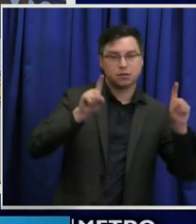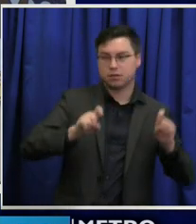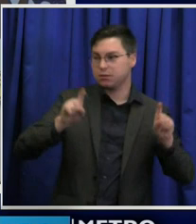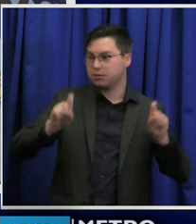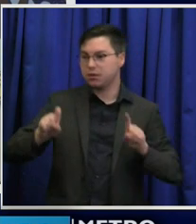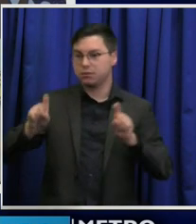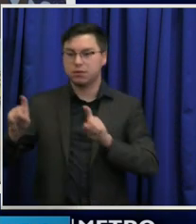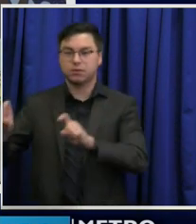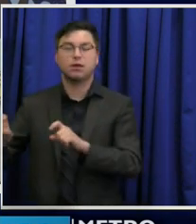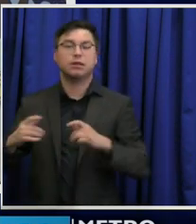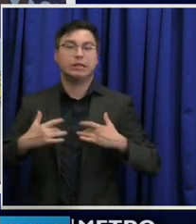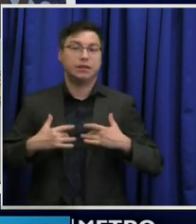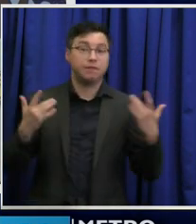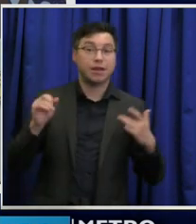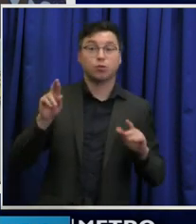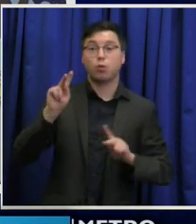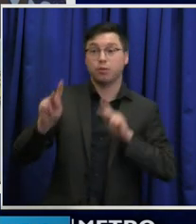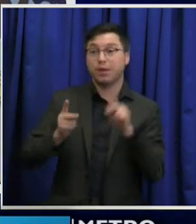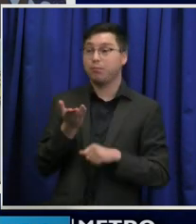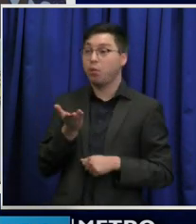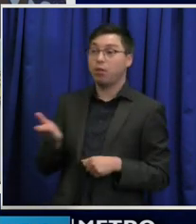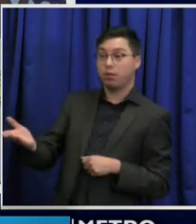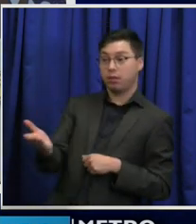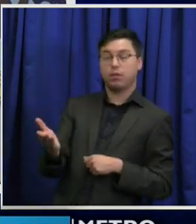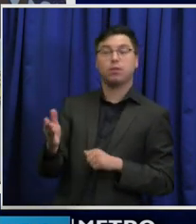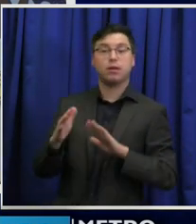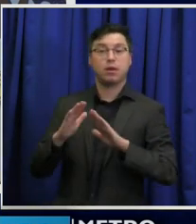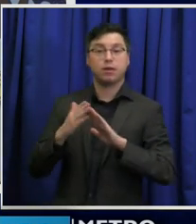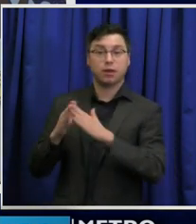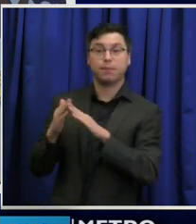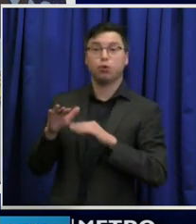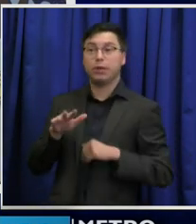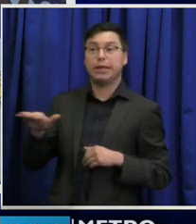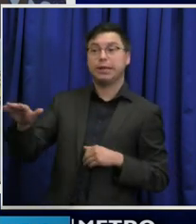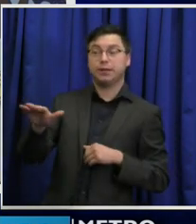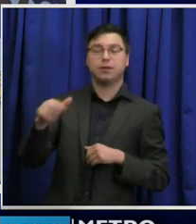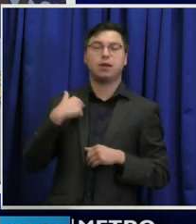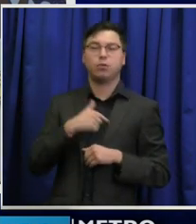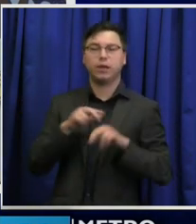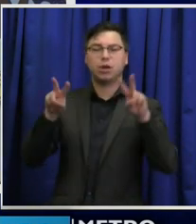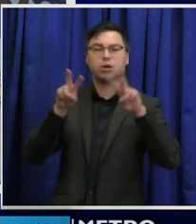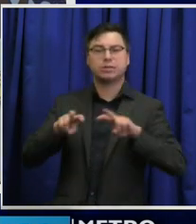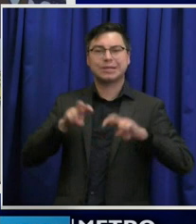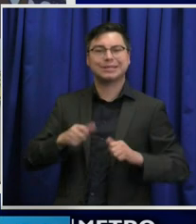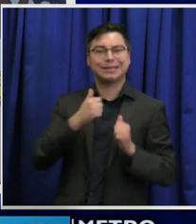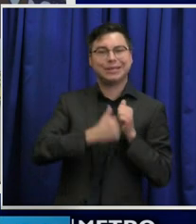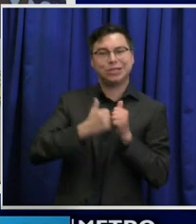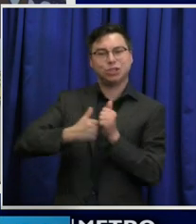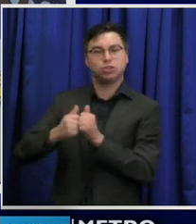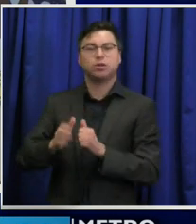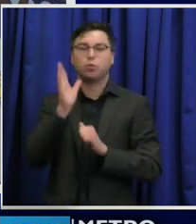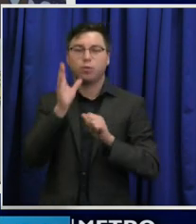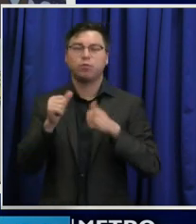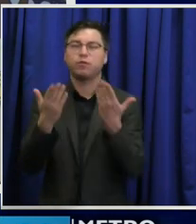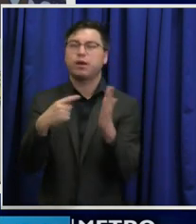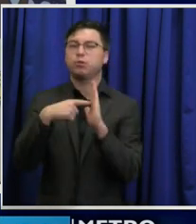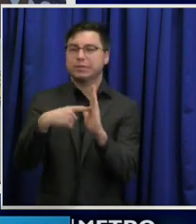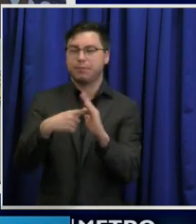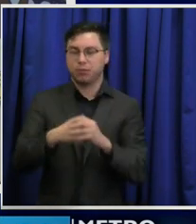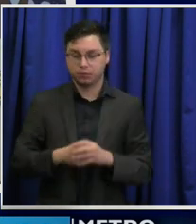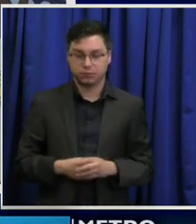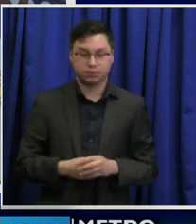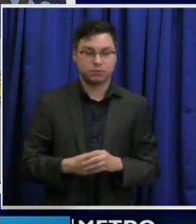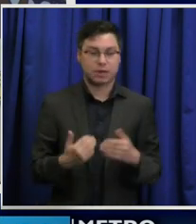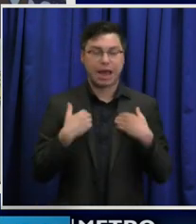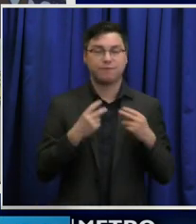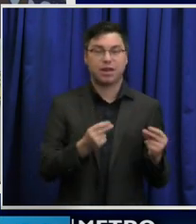or people in the community. And we are assessing each one of those. I'll give you a few examples. There was